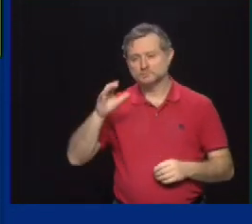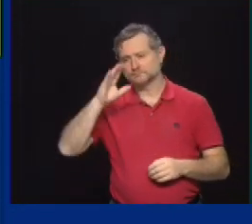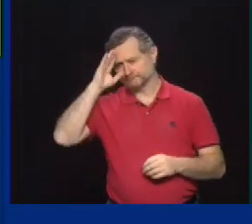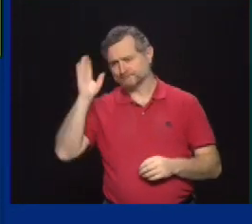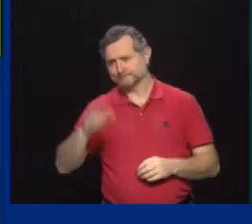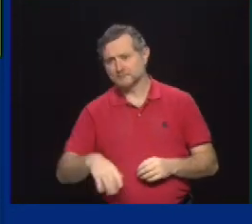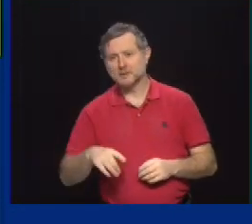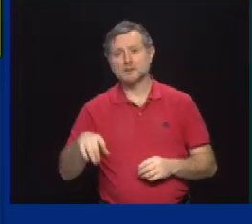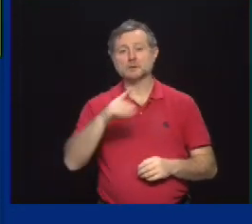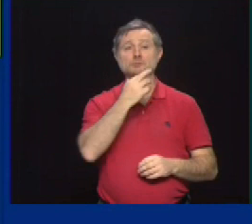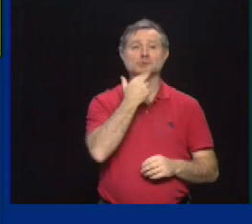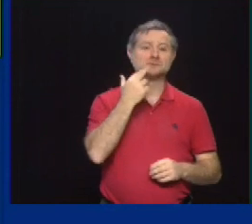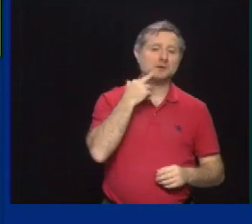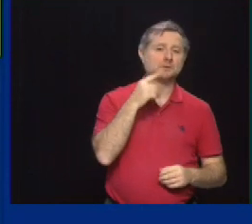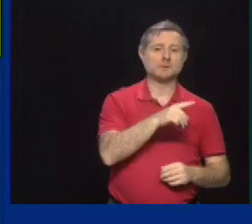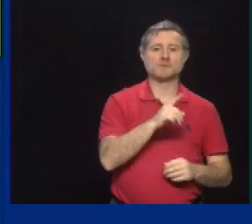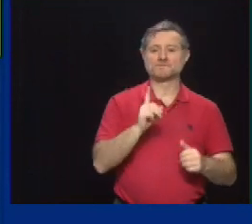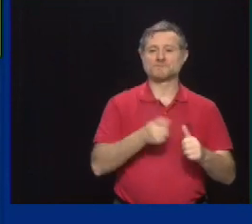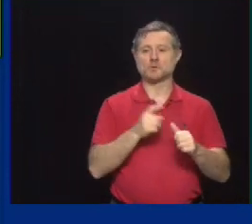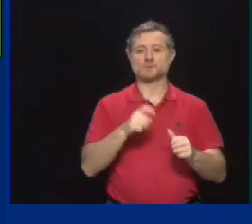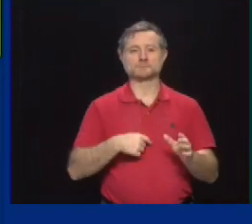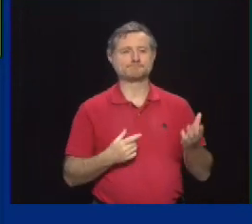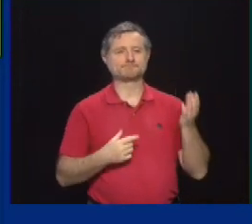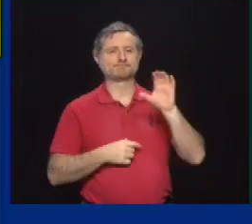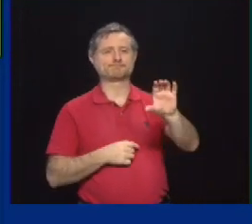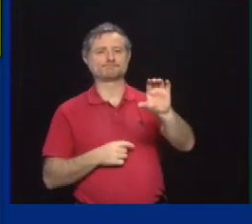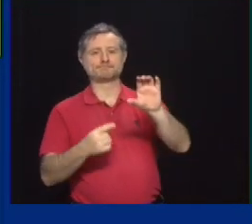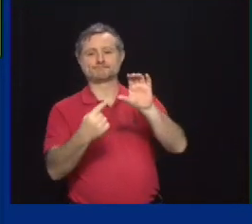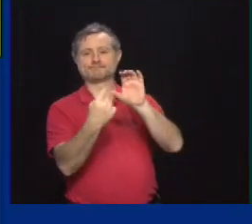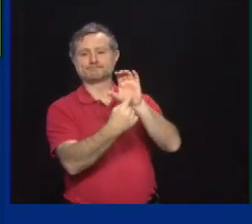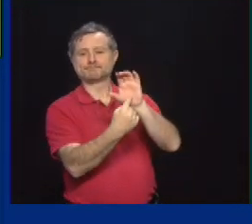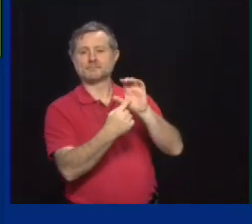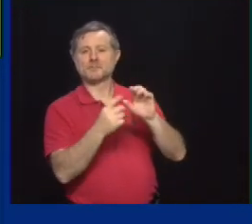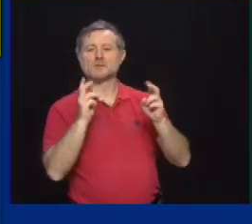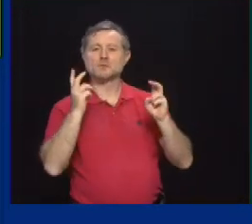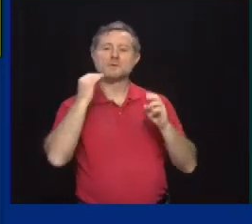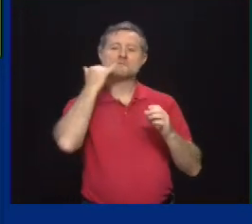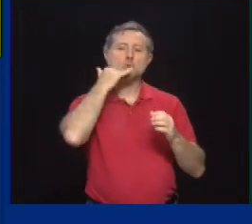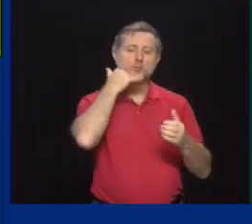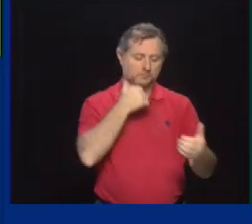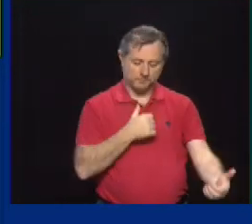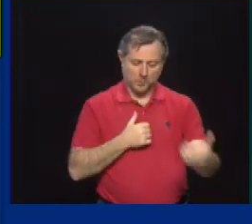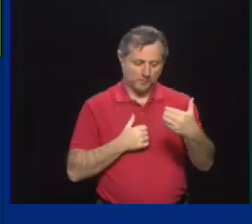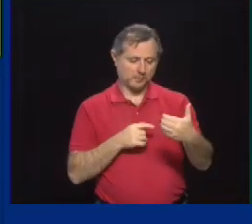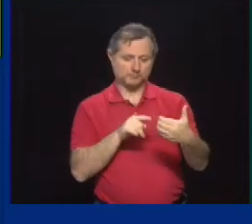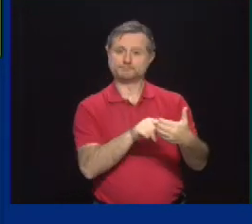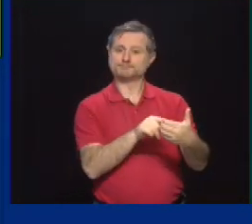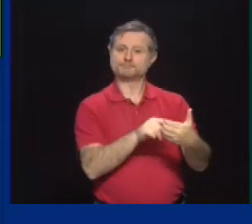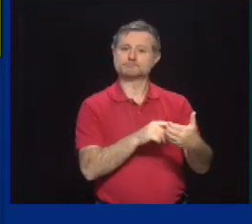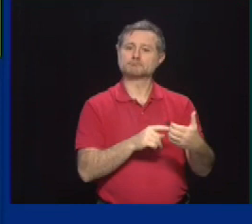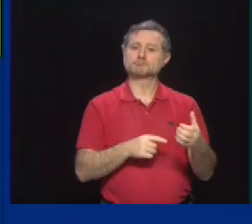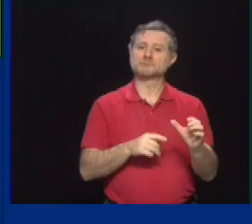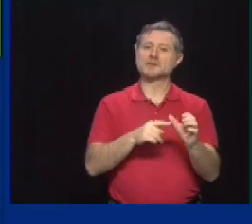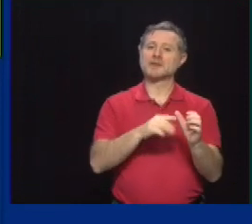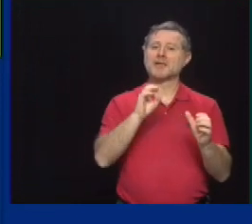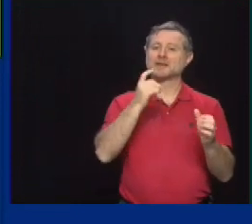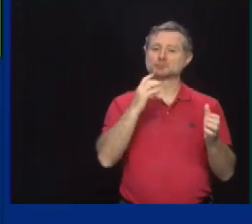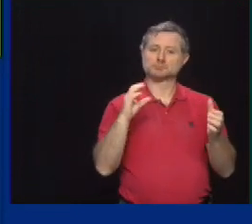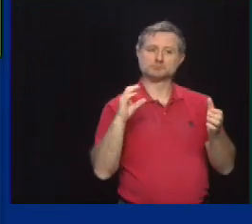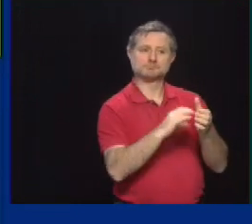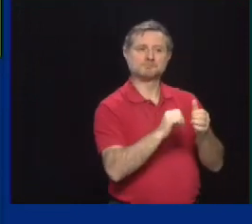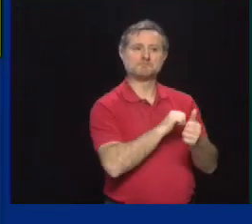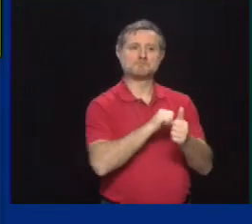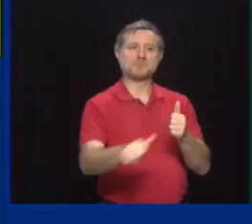cell phone pass. Most of you probably have it, not paper, but on your cell phone, the Excelsior pass, which has been great to show that you've been